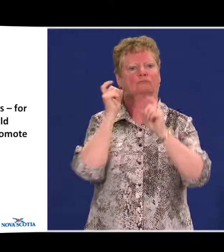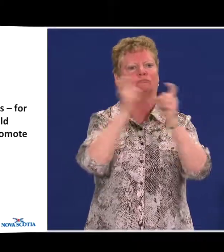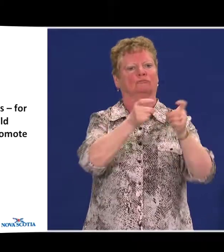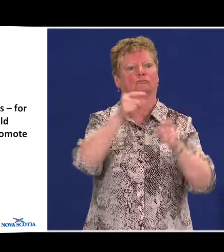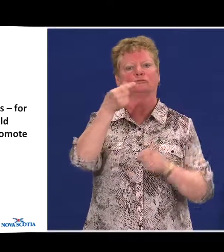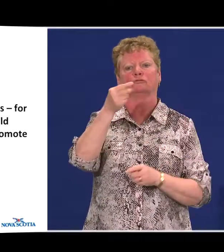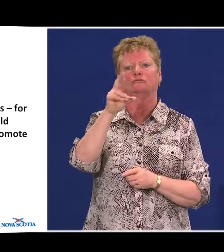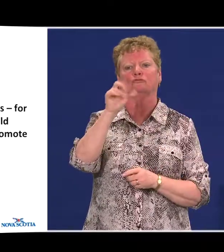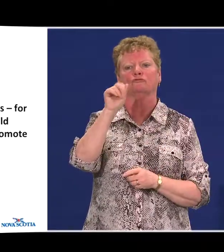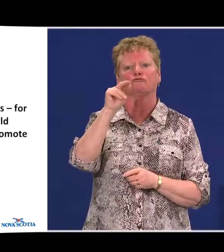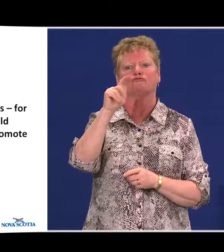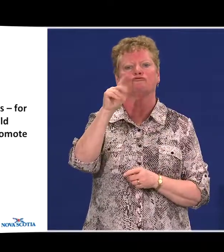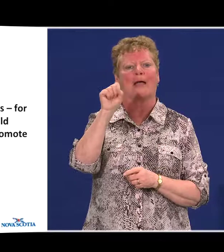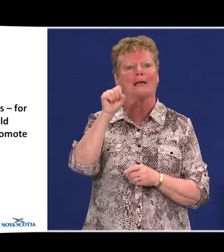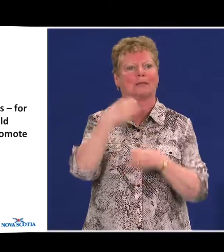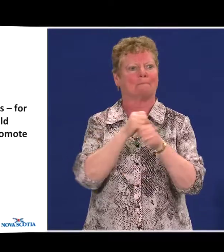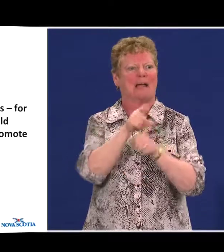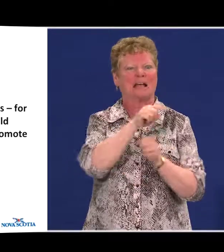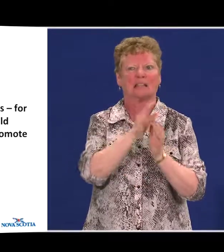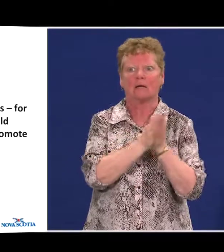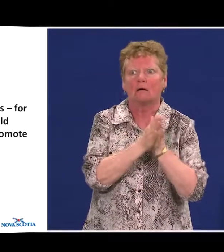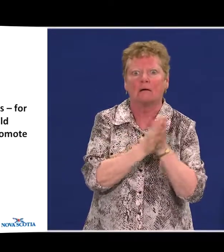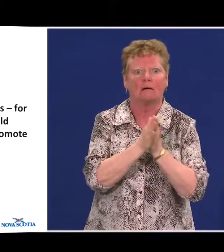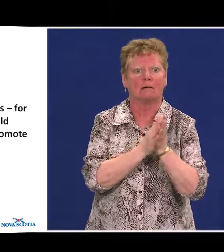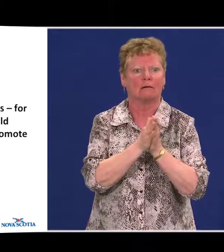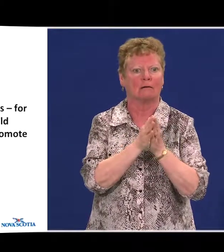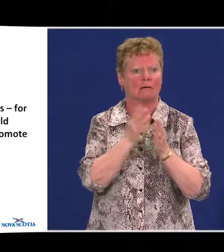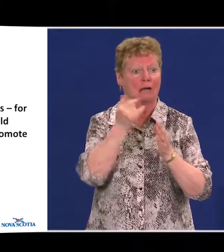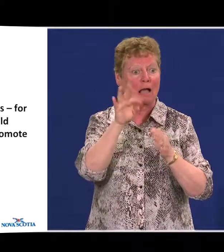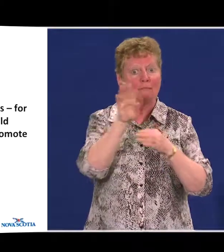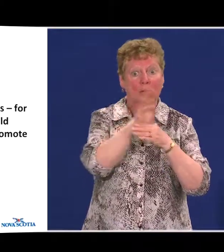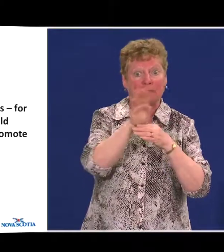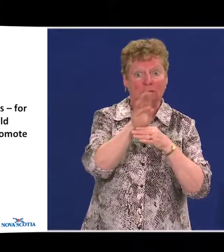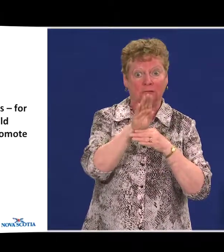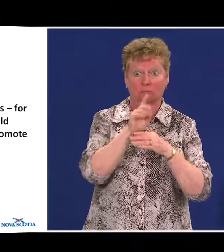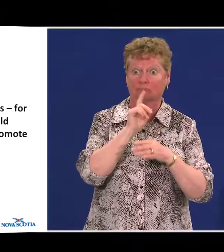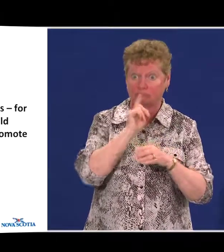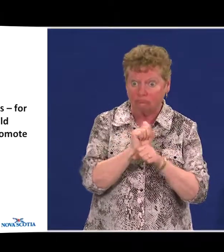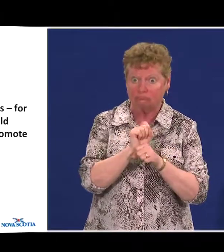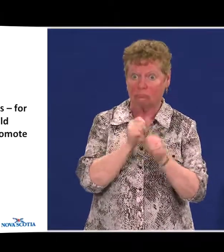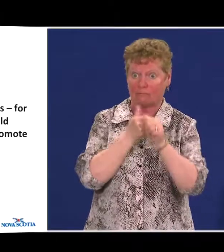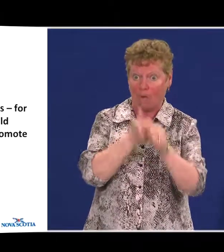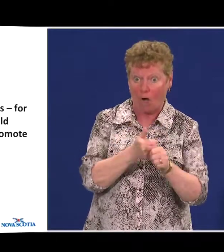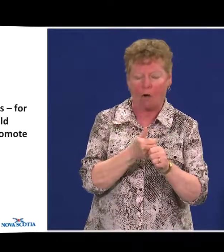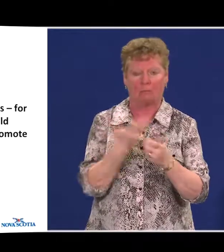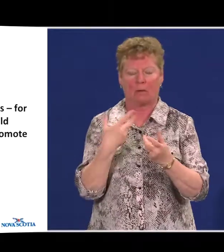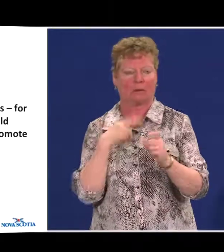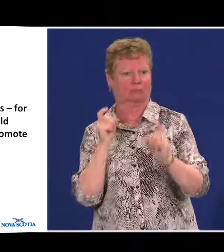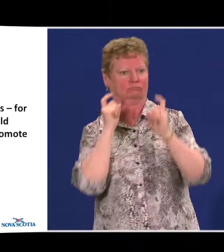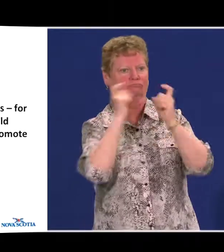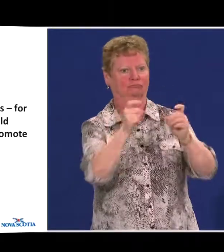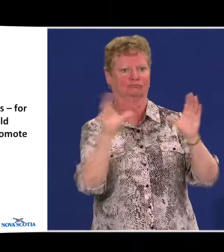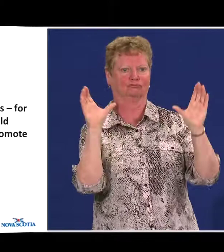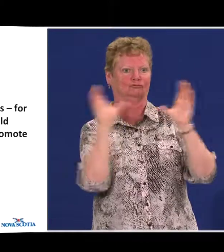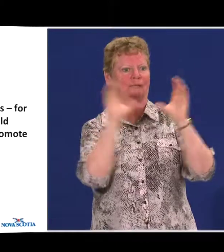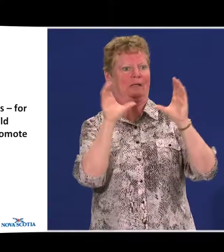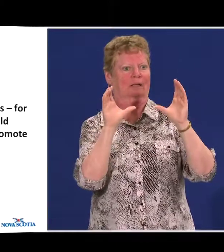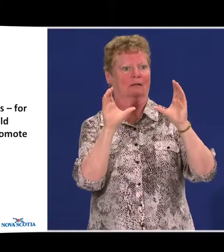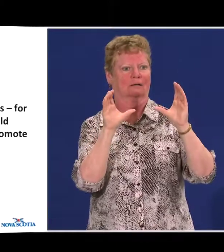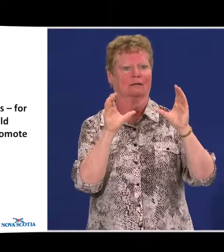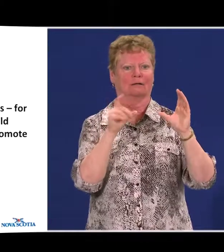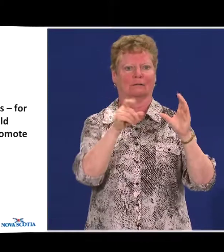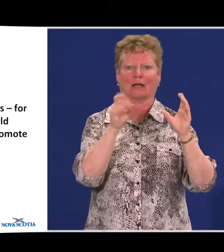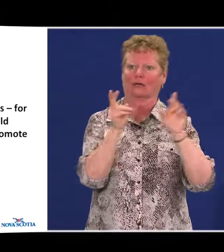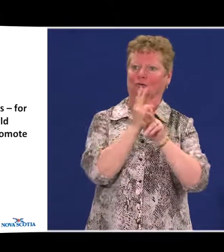incentives. For example, businesses that do fully comply could receive a certificate that they could use to